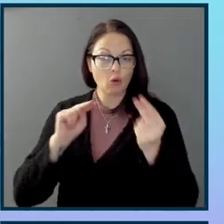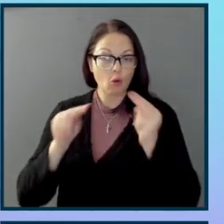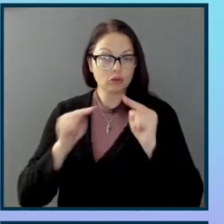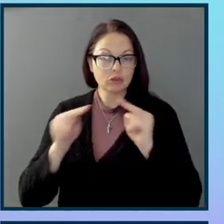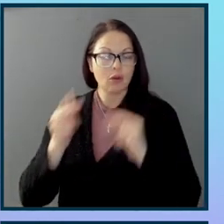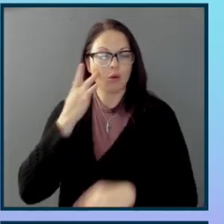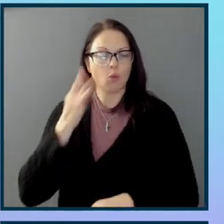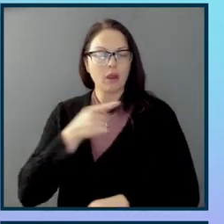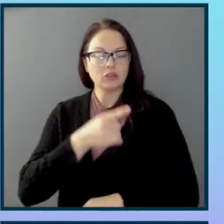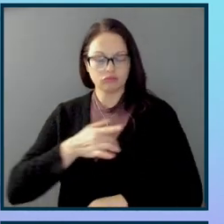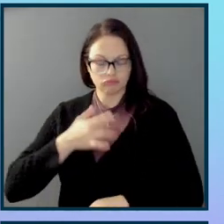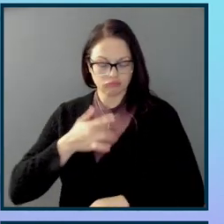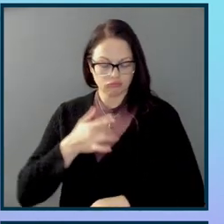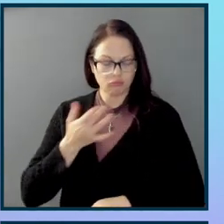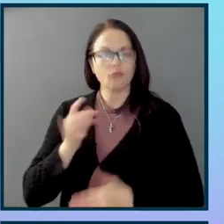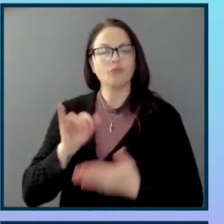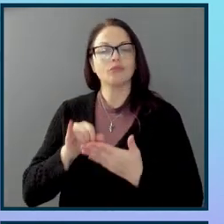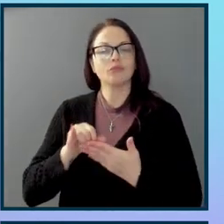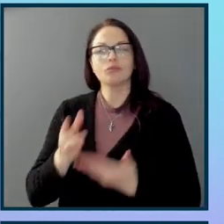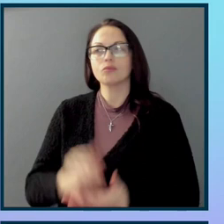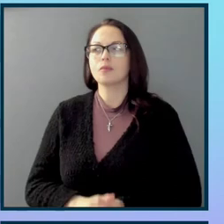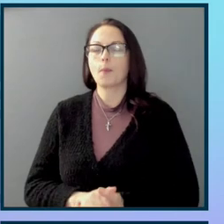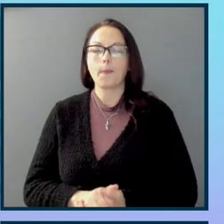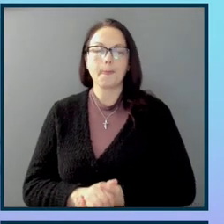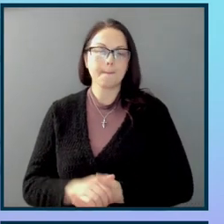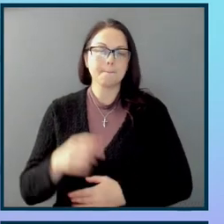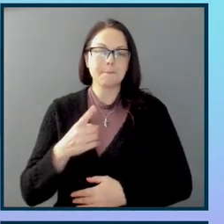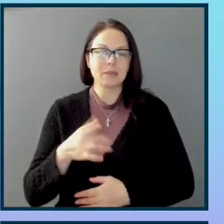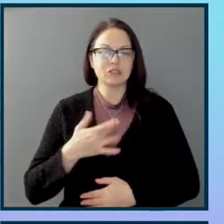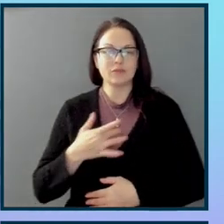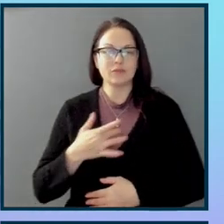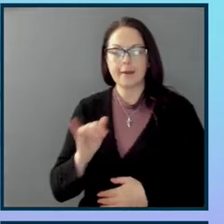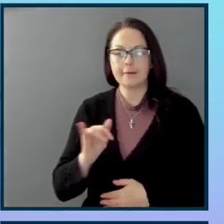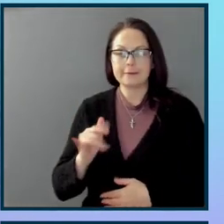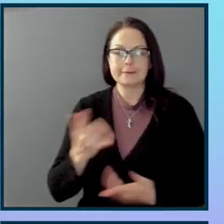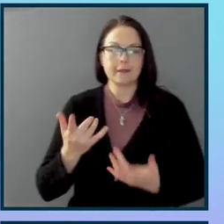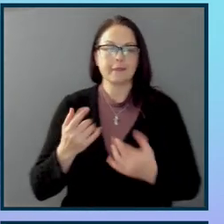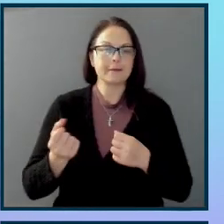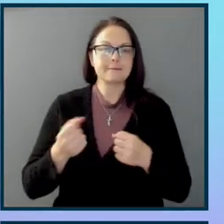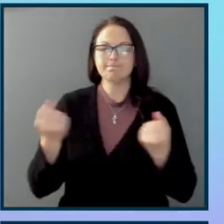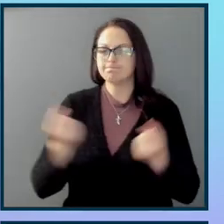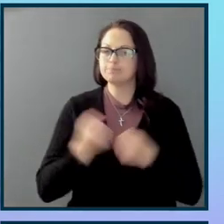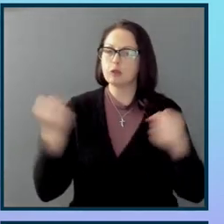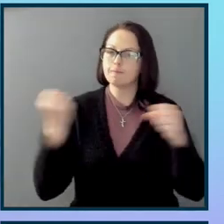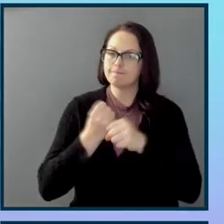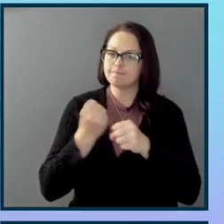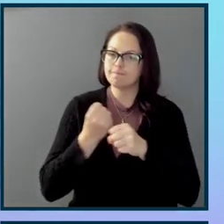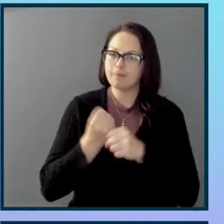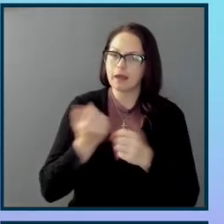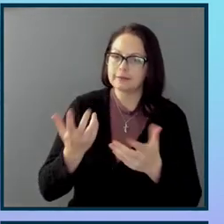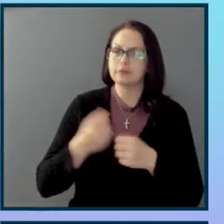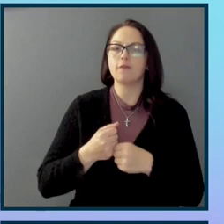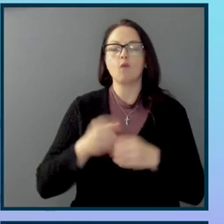she felt that, you know, the fight for digital rights did not have to be combative and she made such